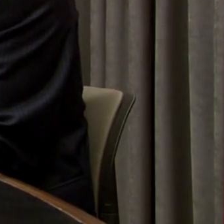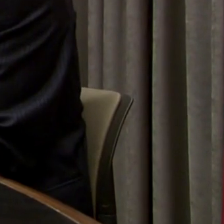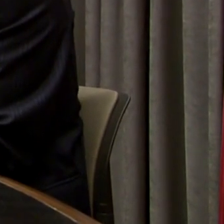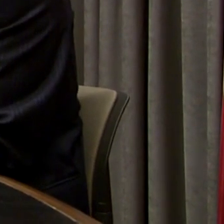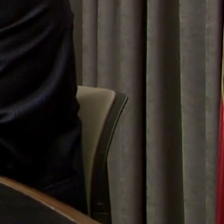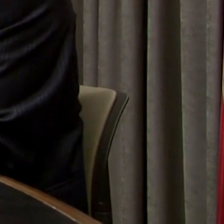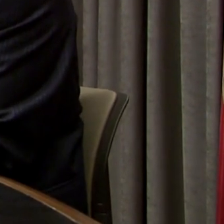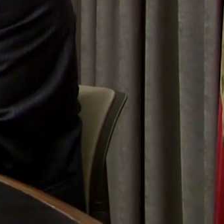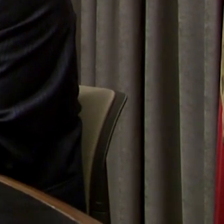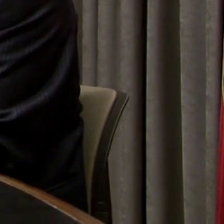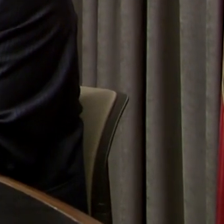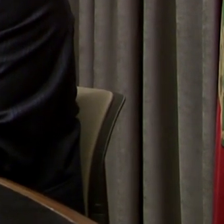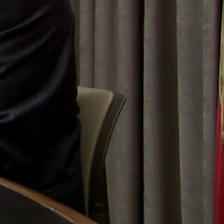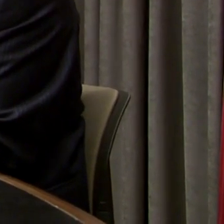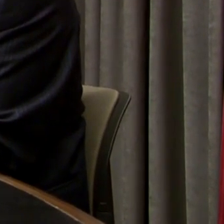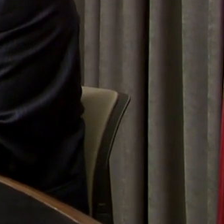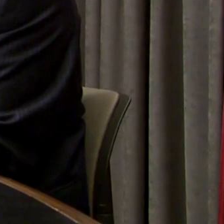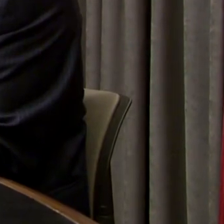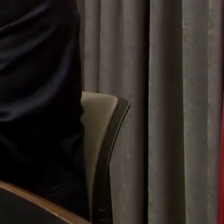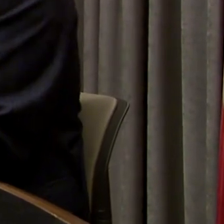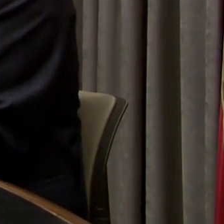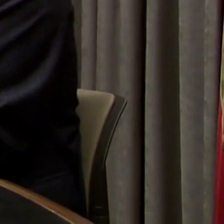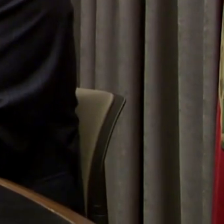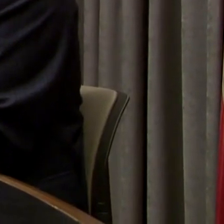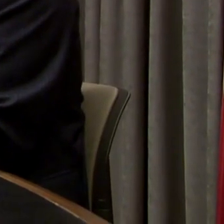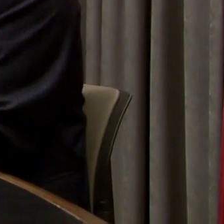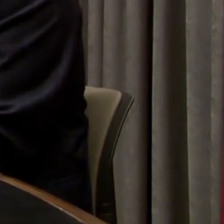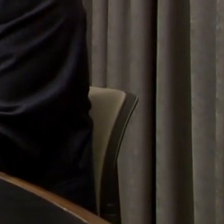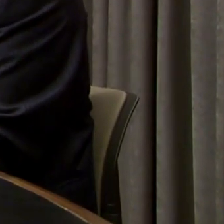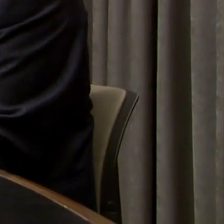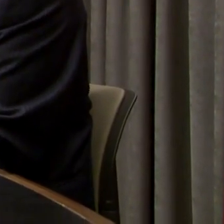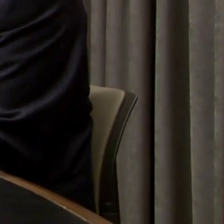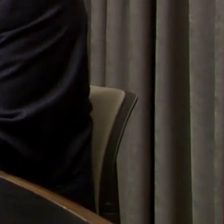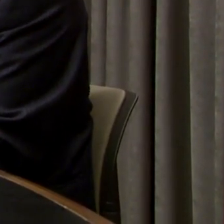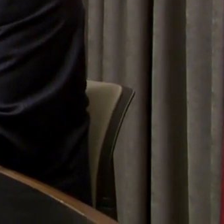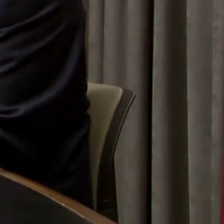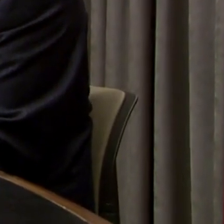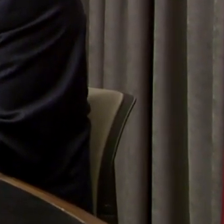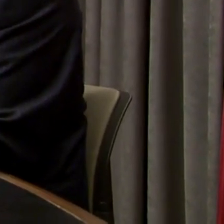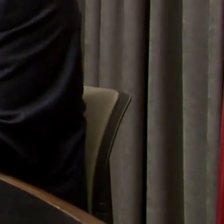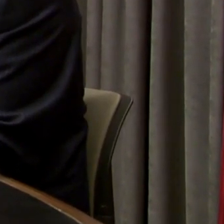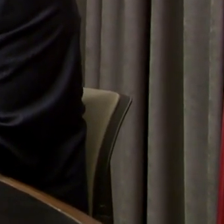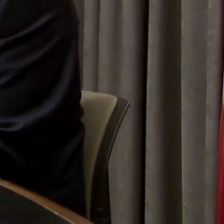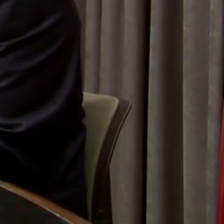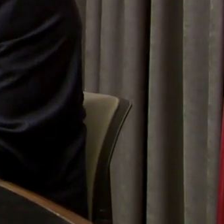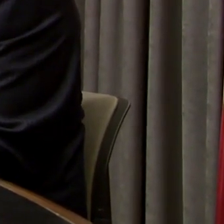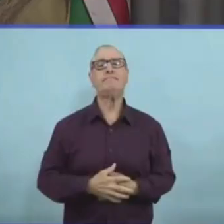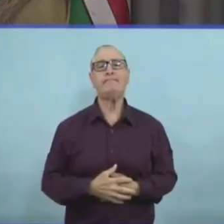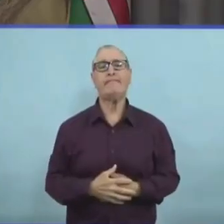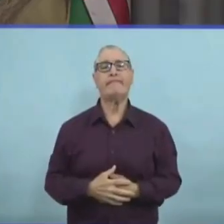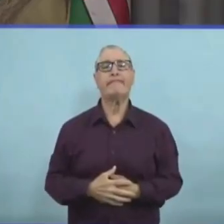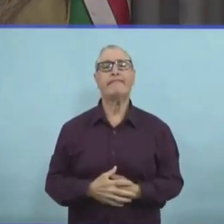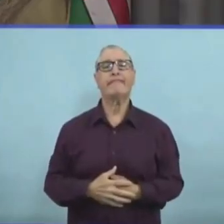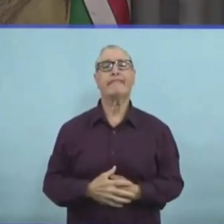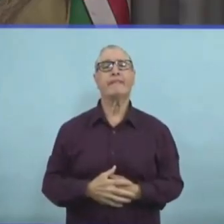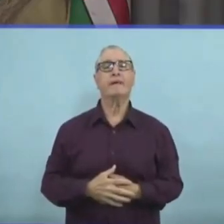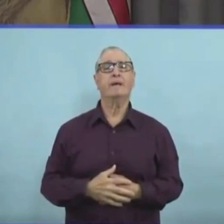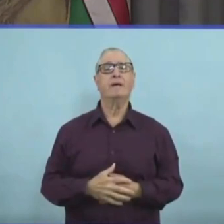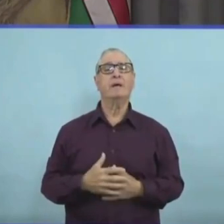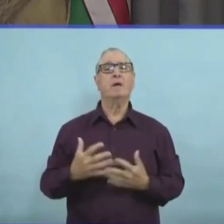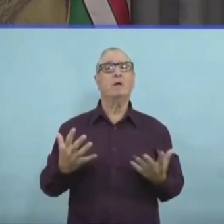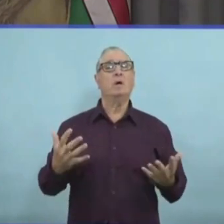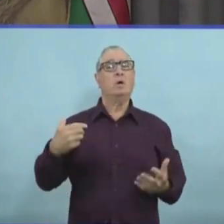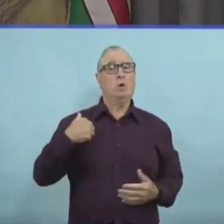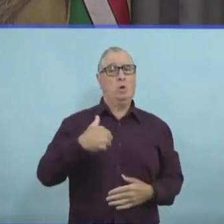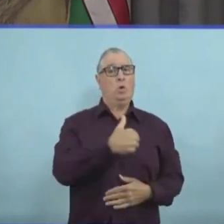leaders demanded an apology and that he resign while the former Indigenous Relations Minister resigned following the comments. Pallister today released a